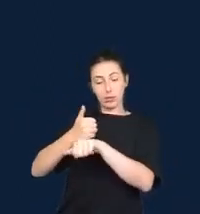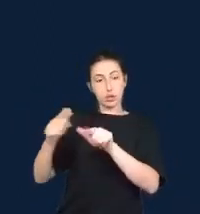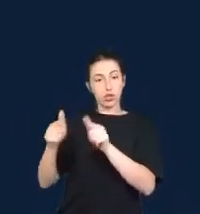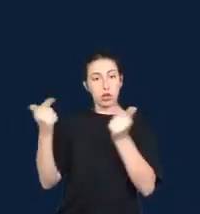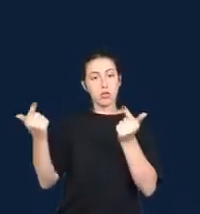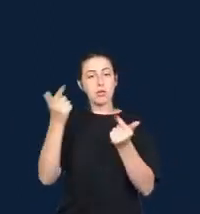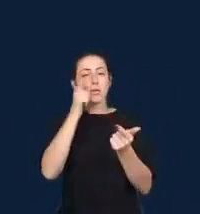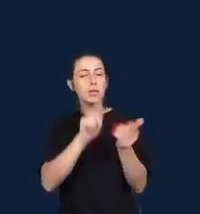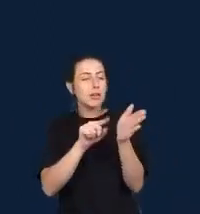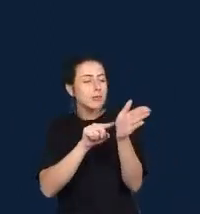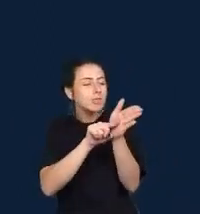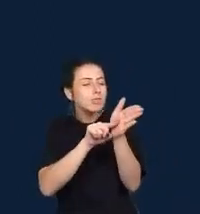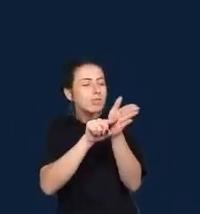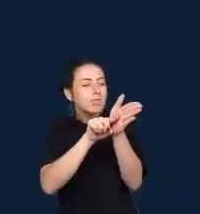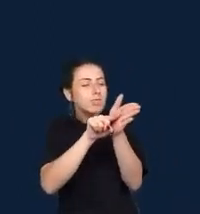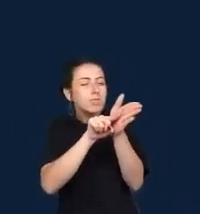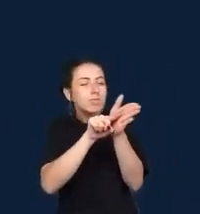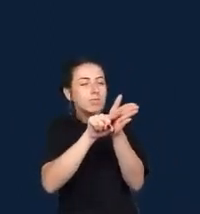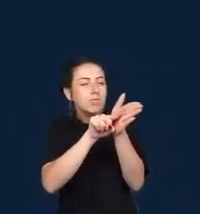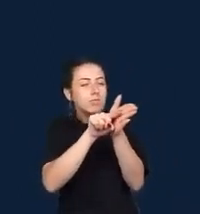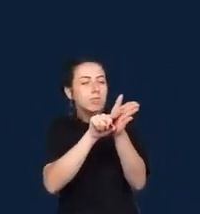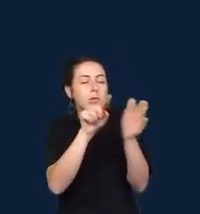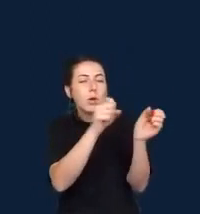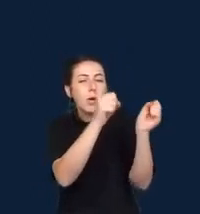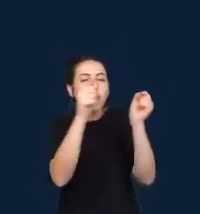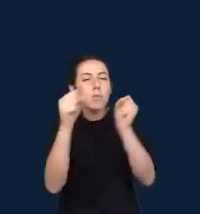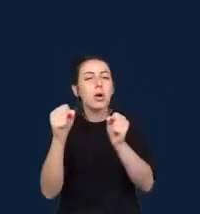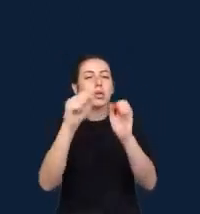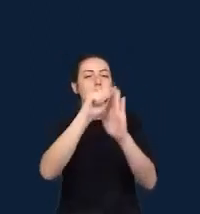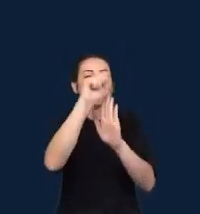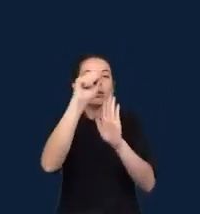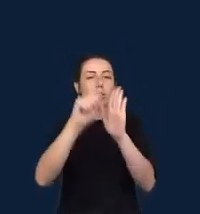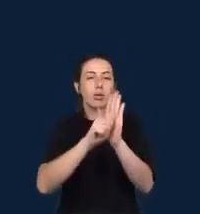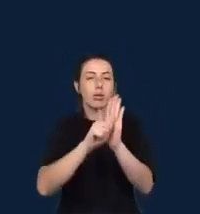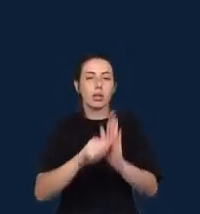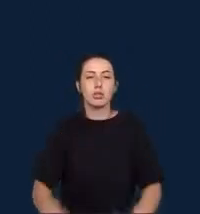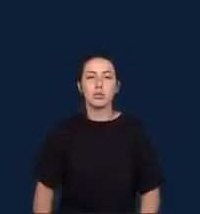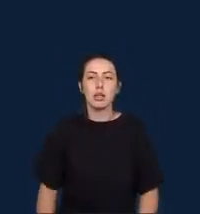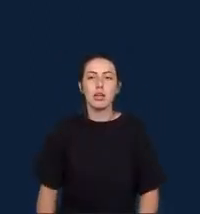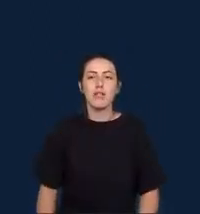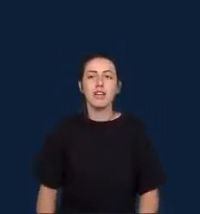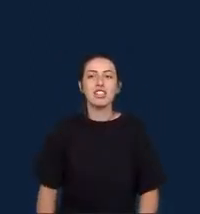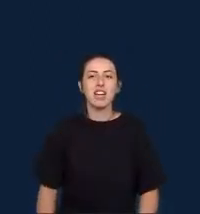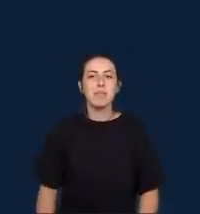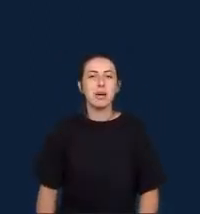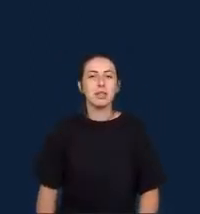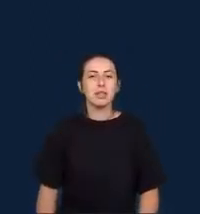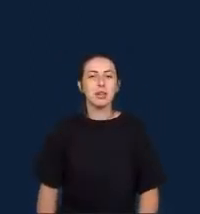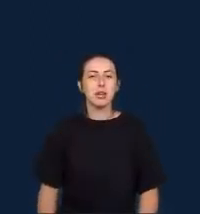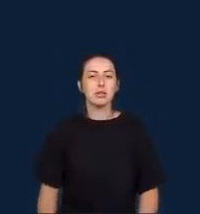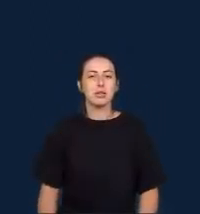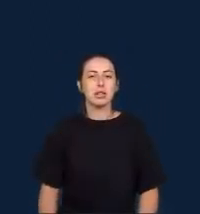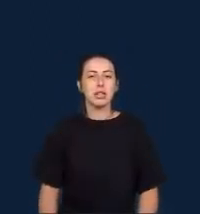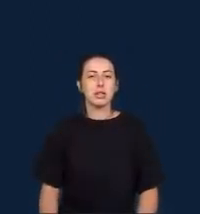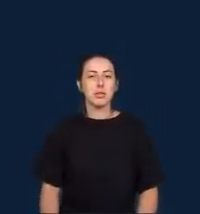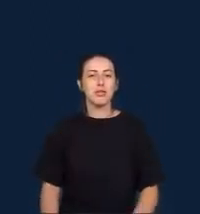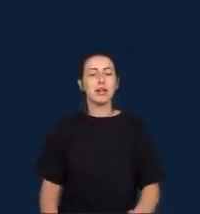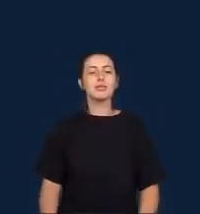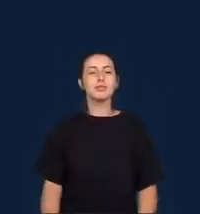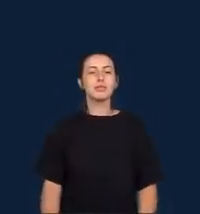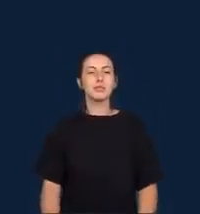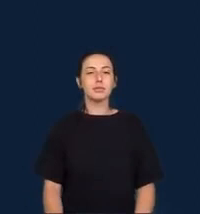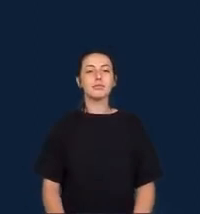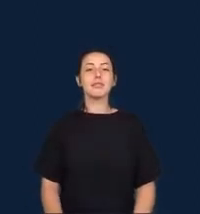auditing techniques and what he calls low tech techniques to critique algorithms based on observing